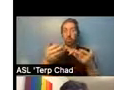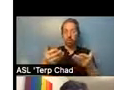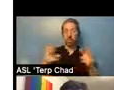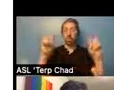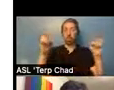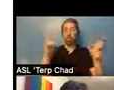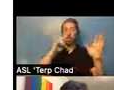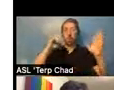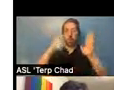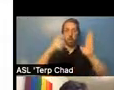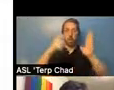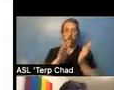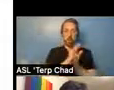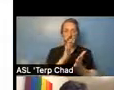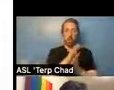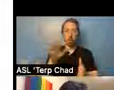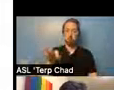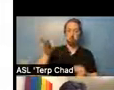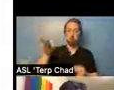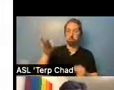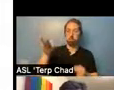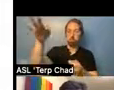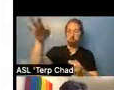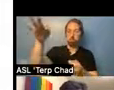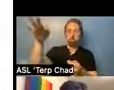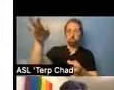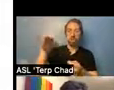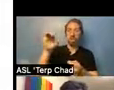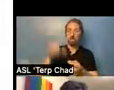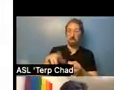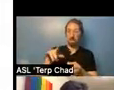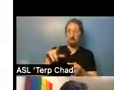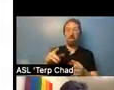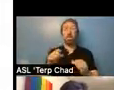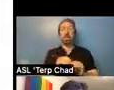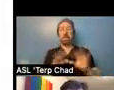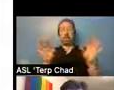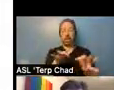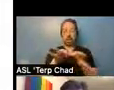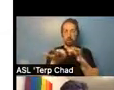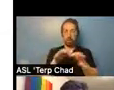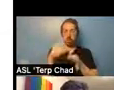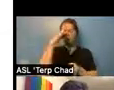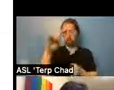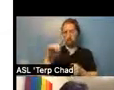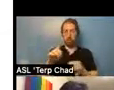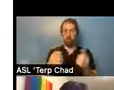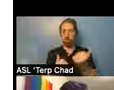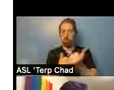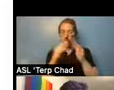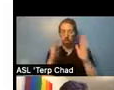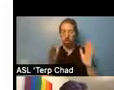The notice will include a clear explanation of supportive housing tenants' rights as well as essential